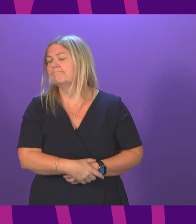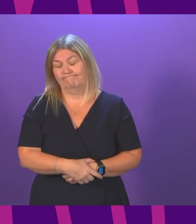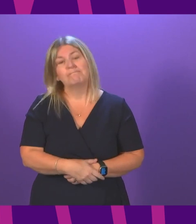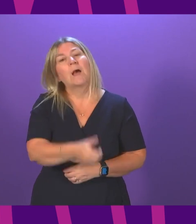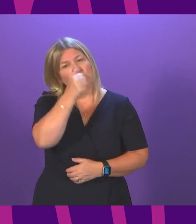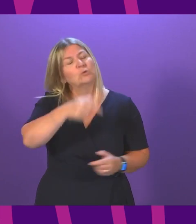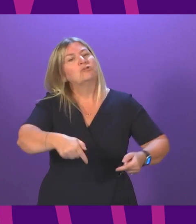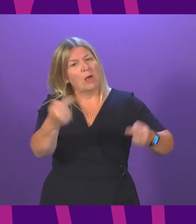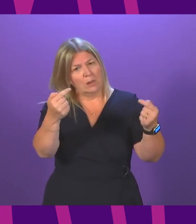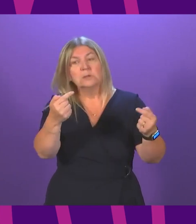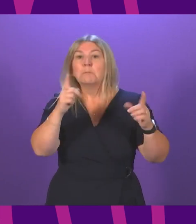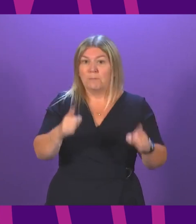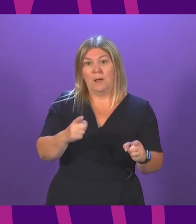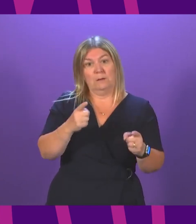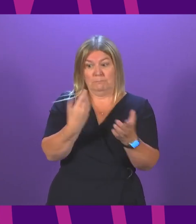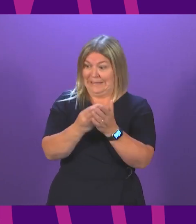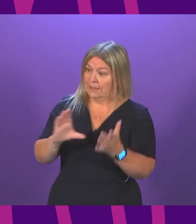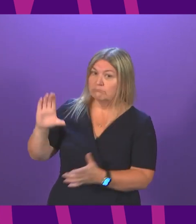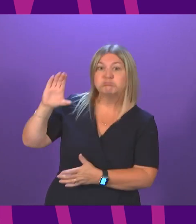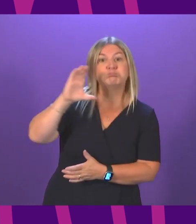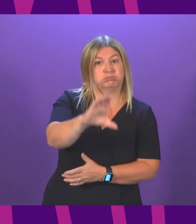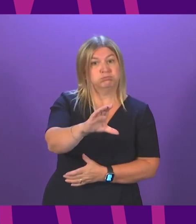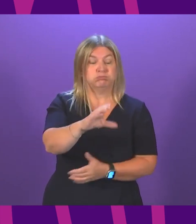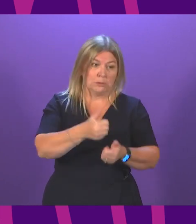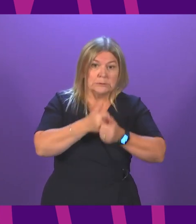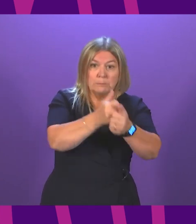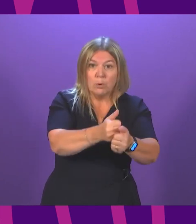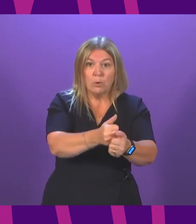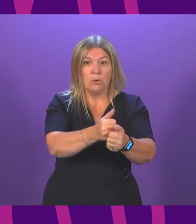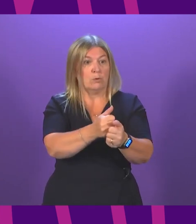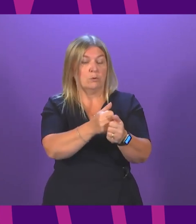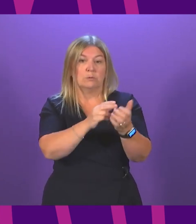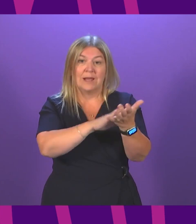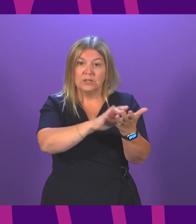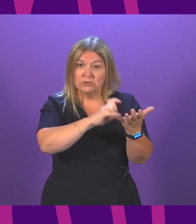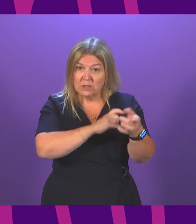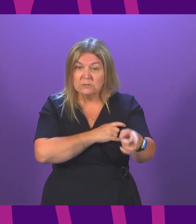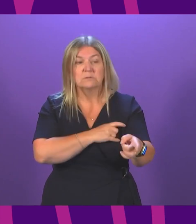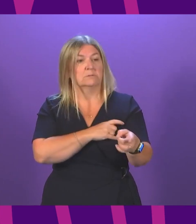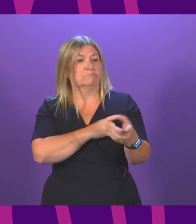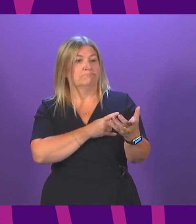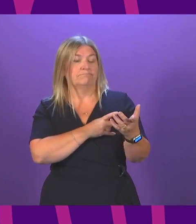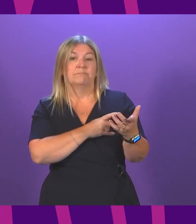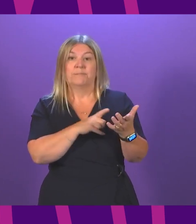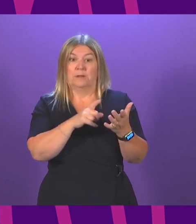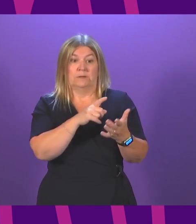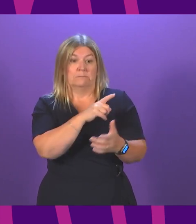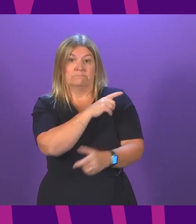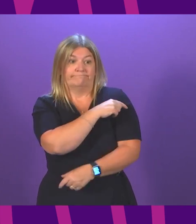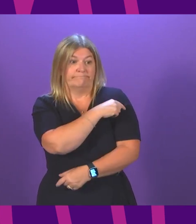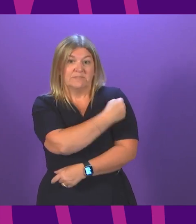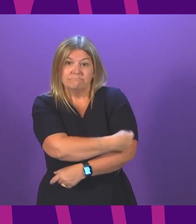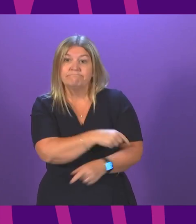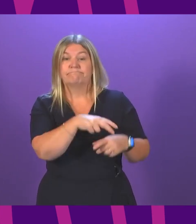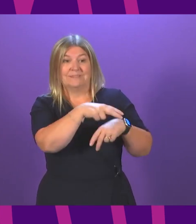funding and increased funding, support for staff, the biggest agenda for change, pay rise in the history of devolution, the largest